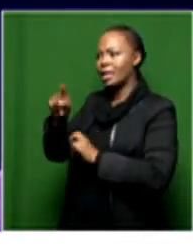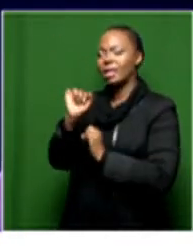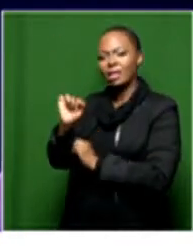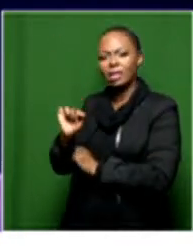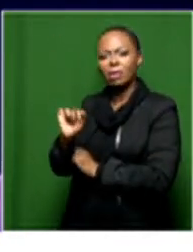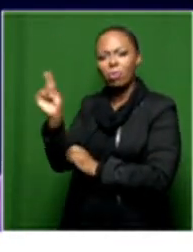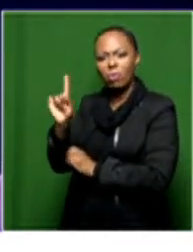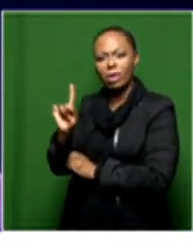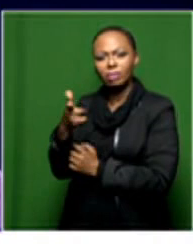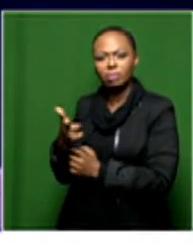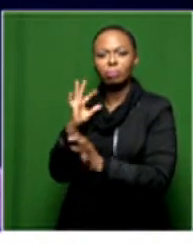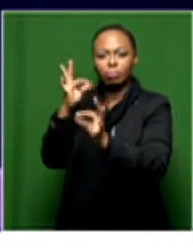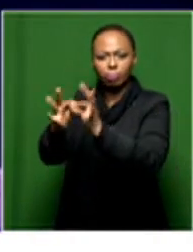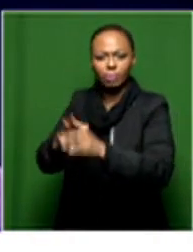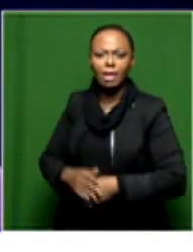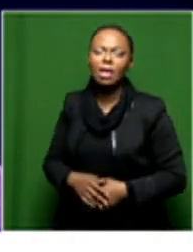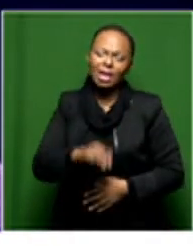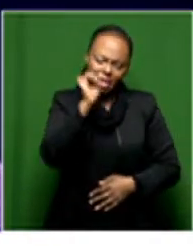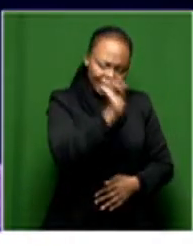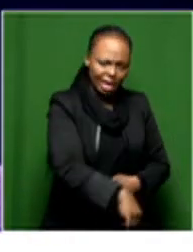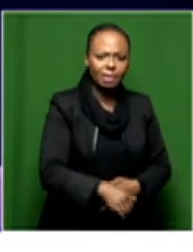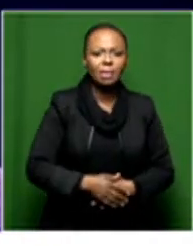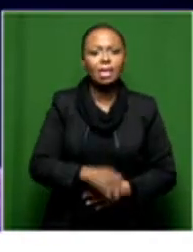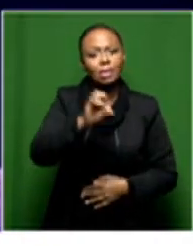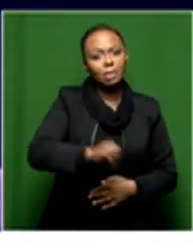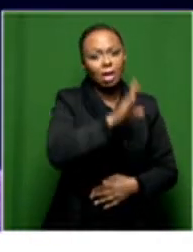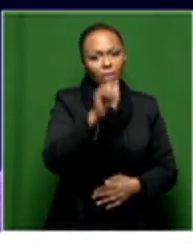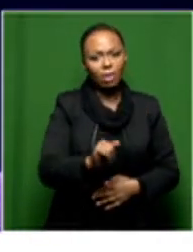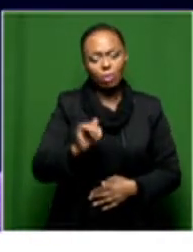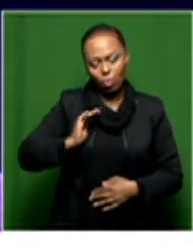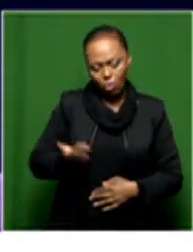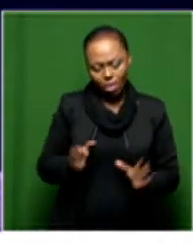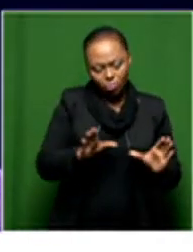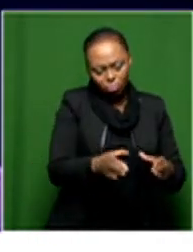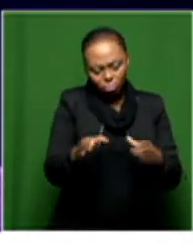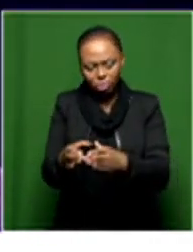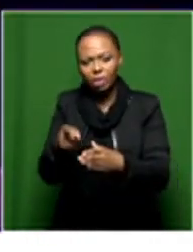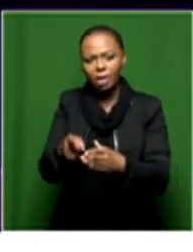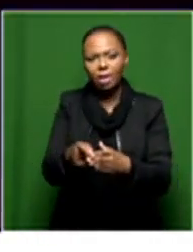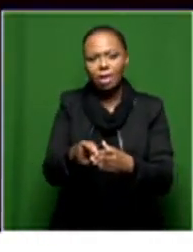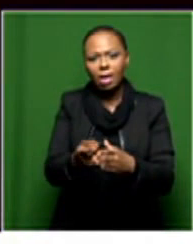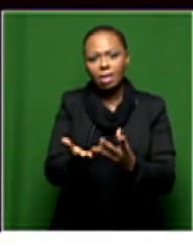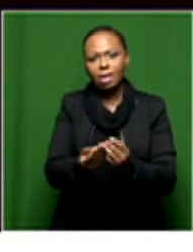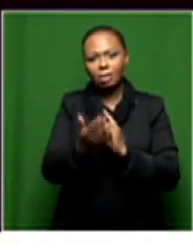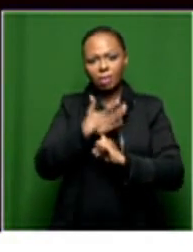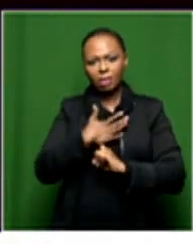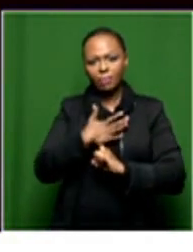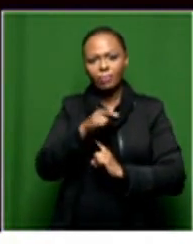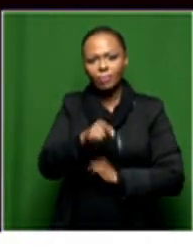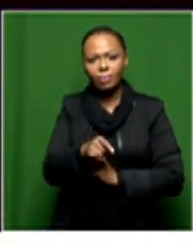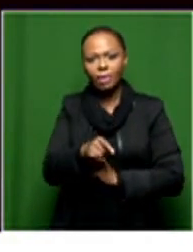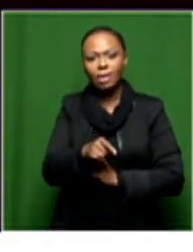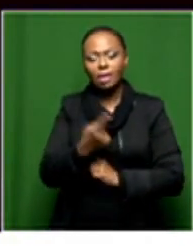Exactly that. Exactly that. South African women bodies are under siege and we are being selfish to say,